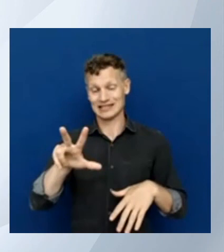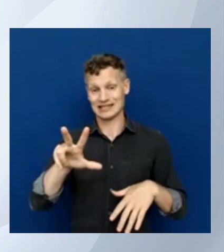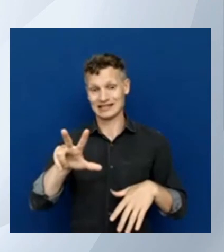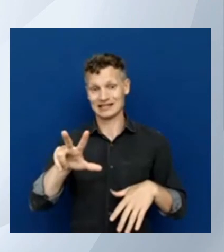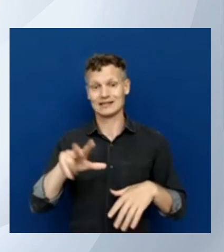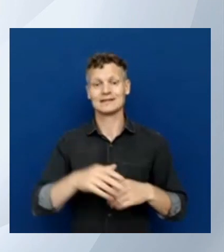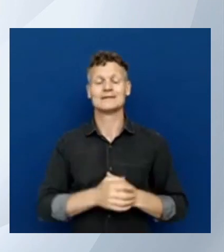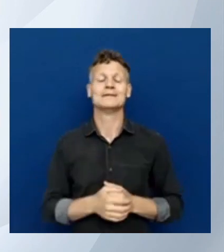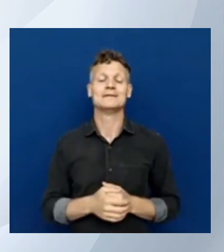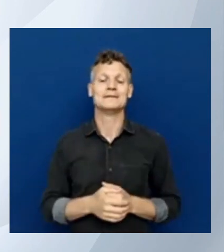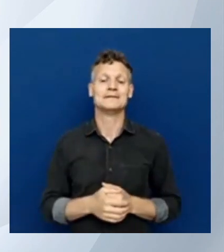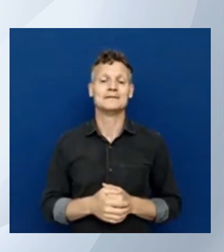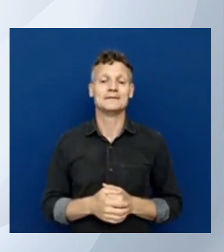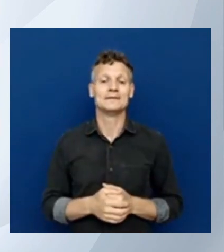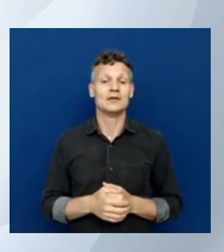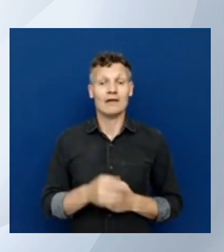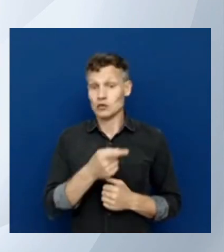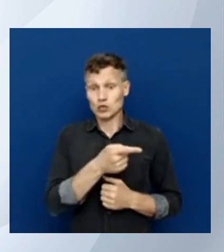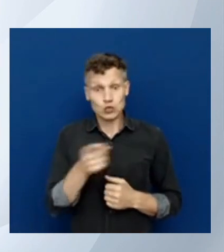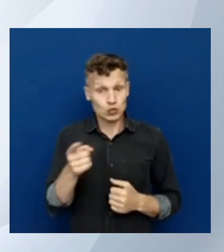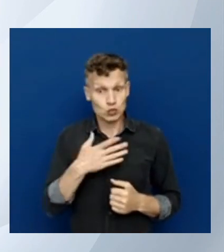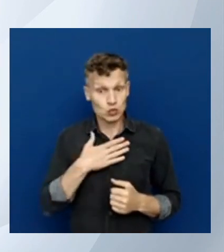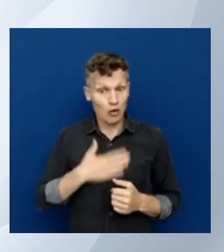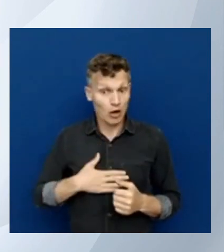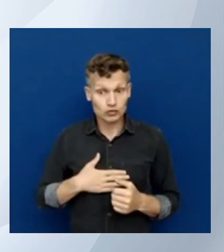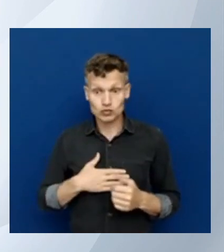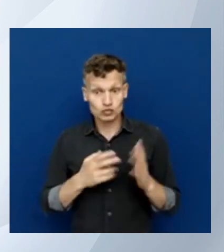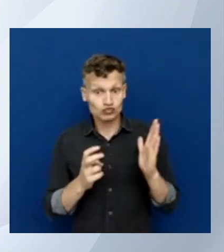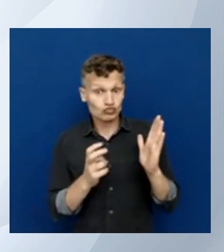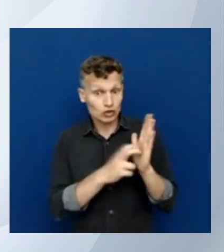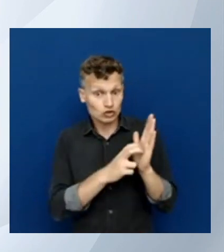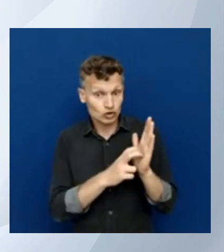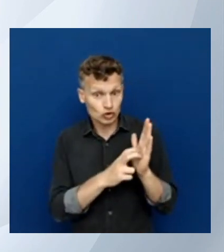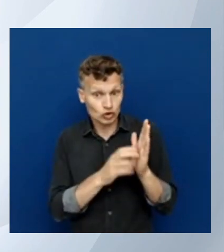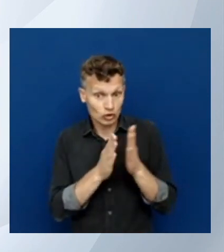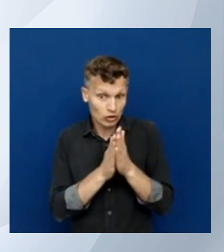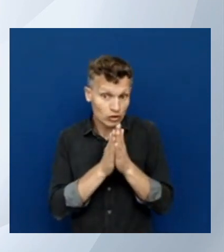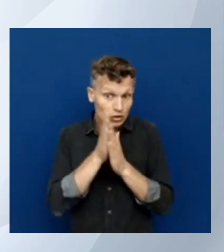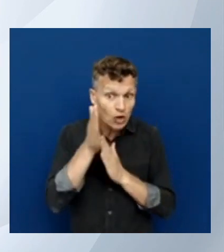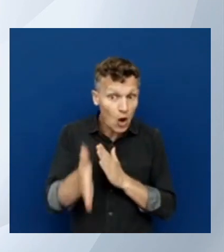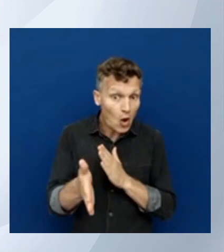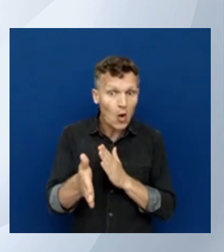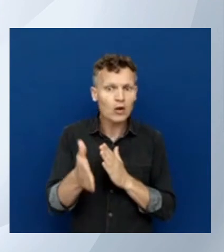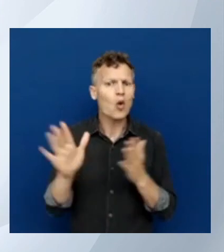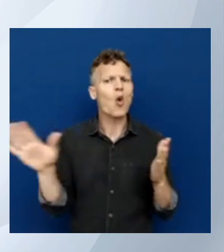if you want to register and be there it's all virtual and it's all in English so